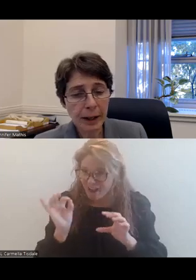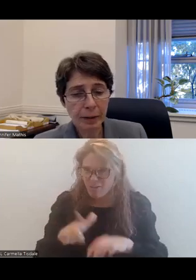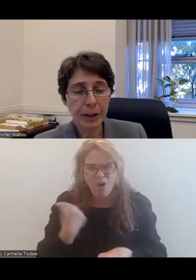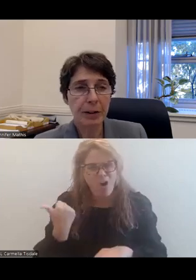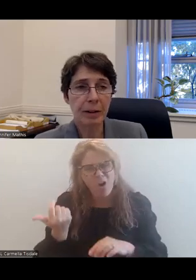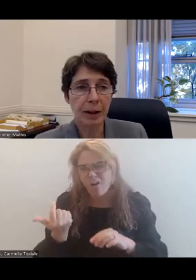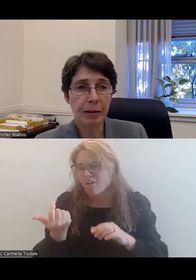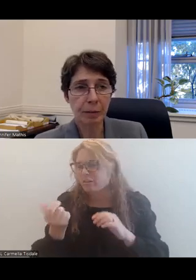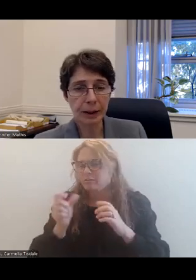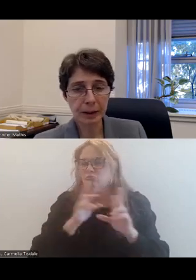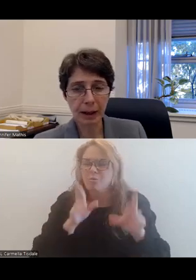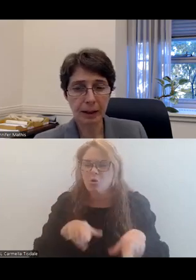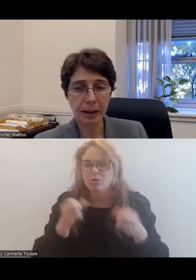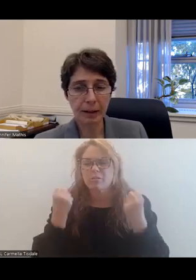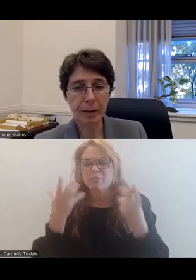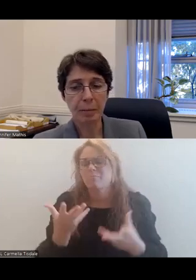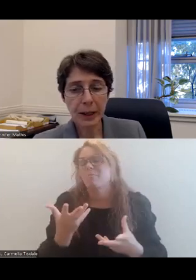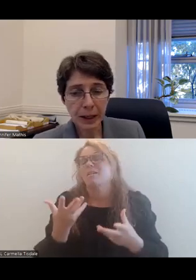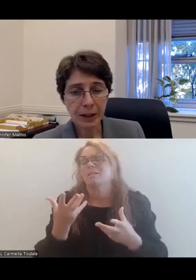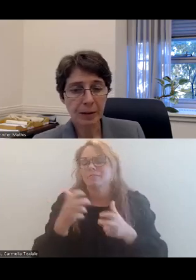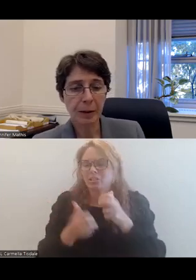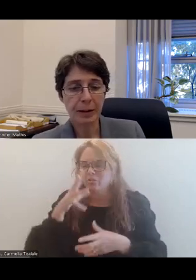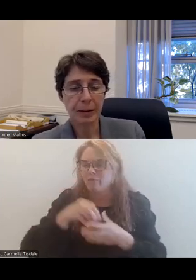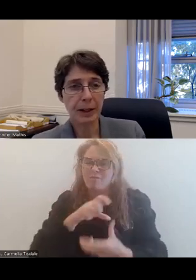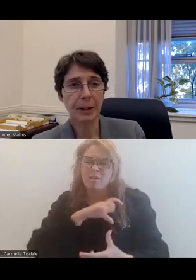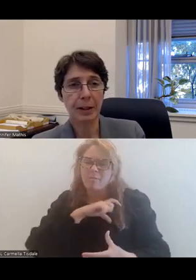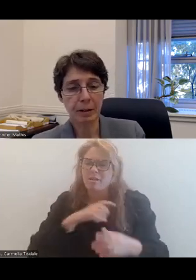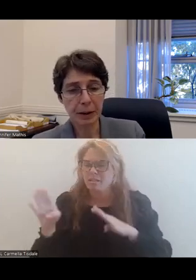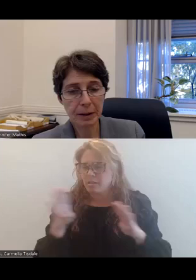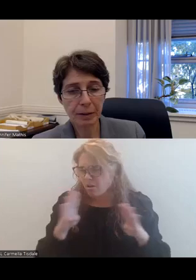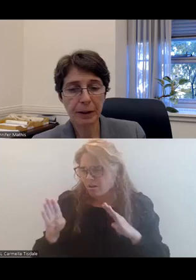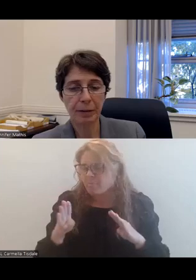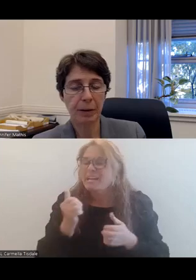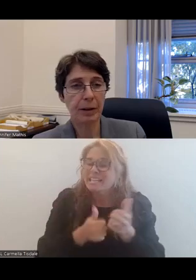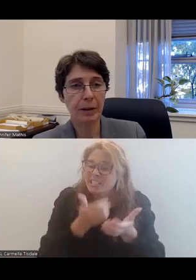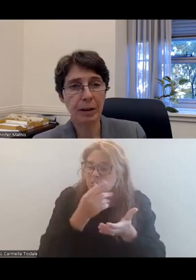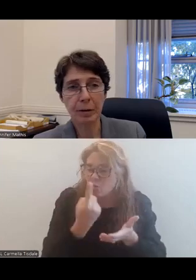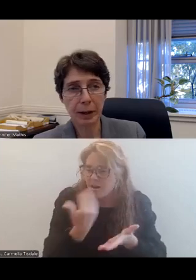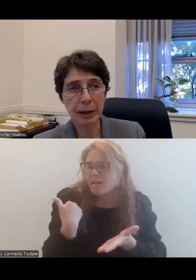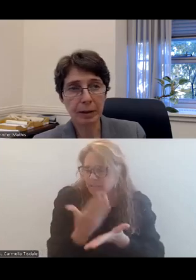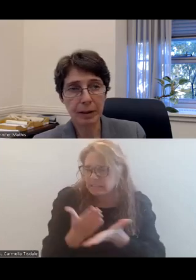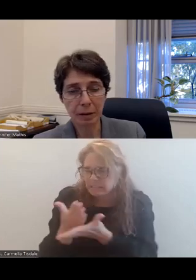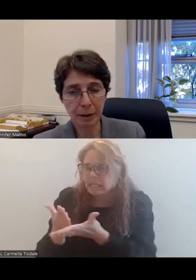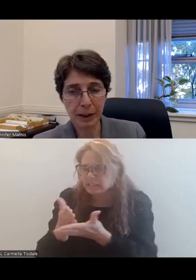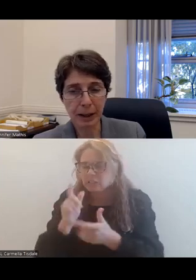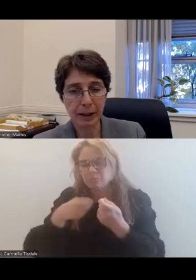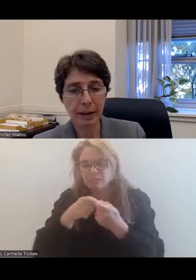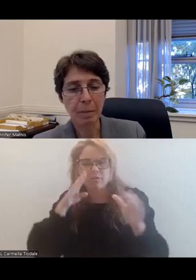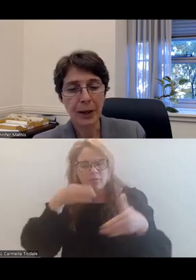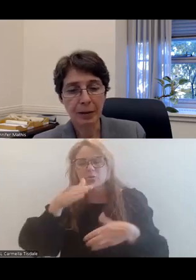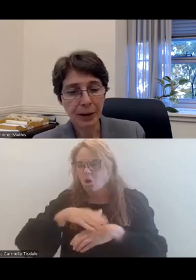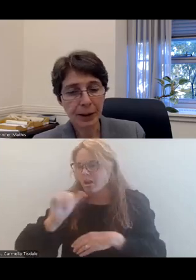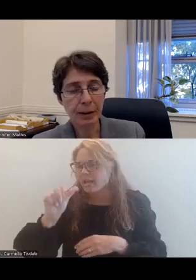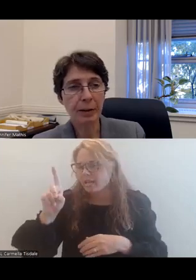on a variety of issues involving police conduct, but each of them has a section that is specifically focused on the Americans with Disabilities